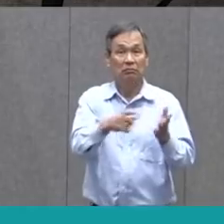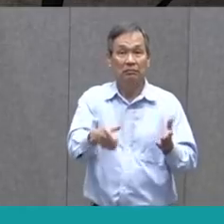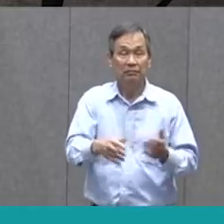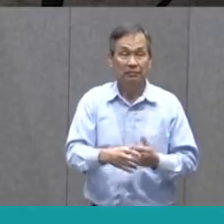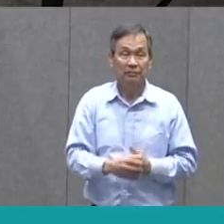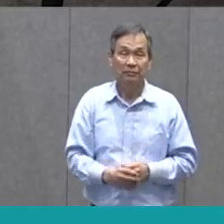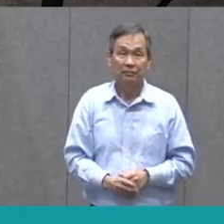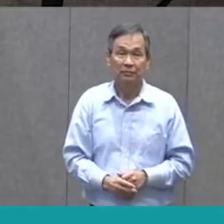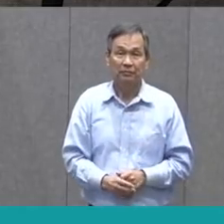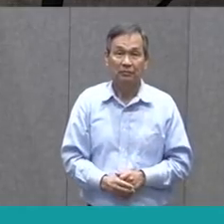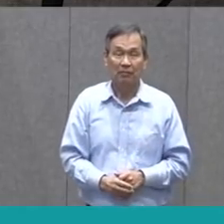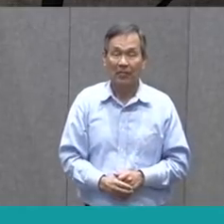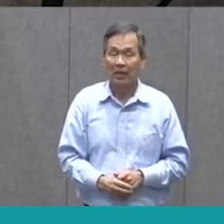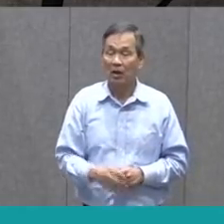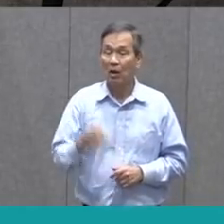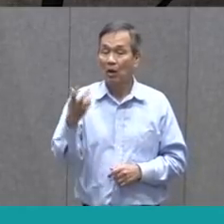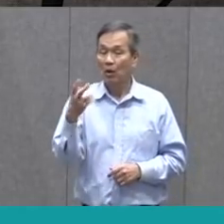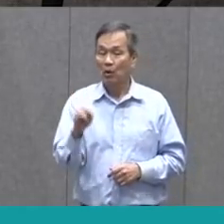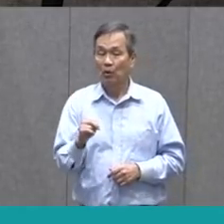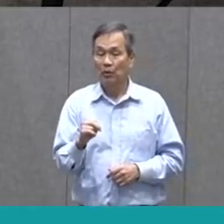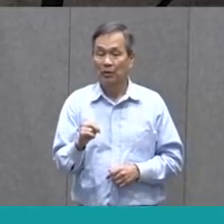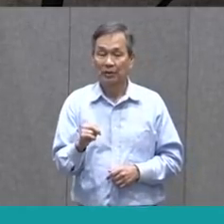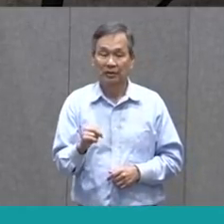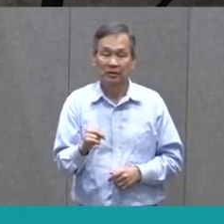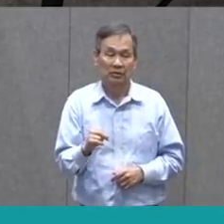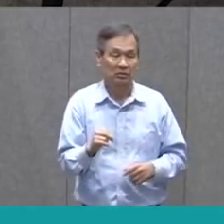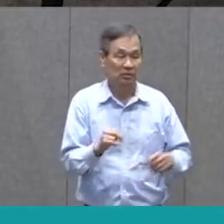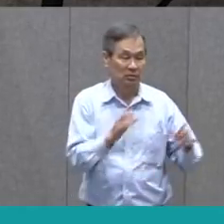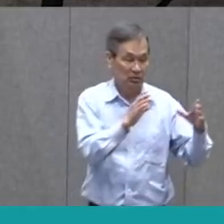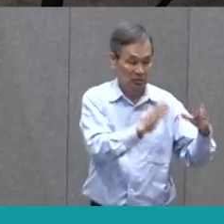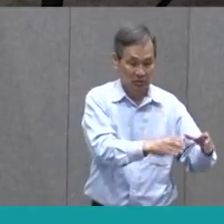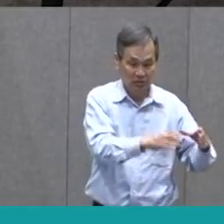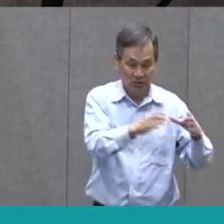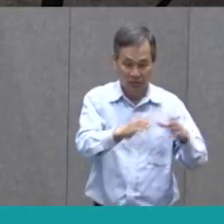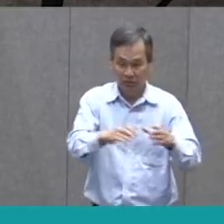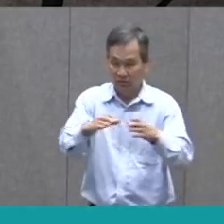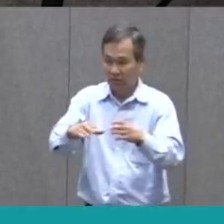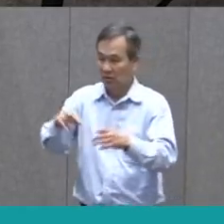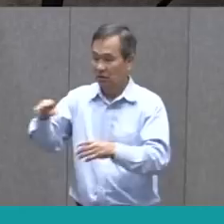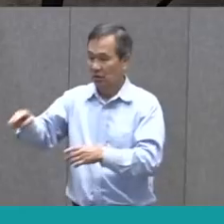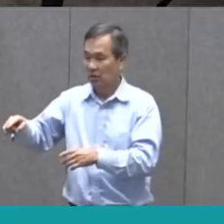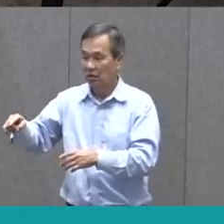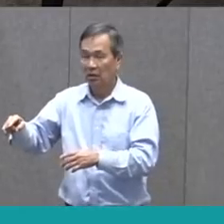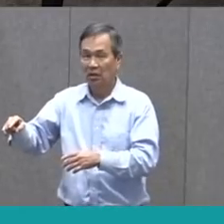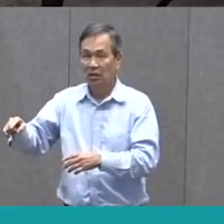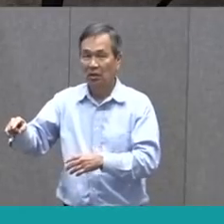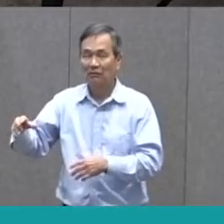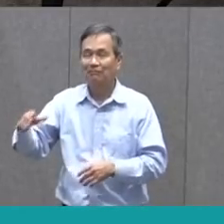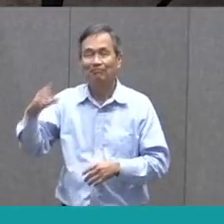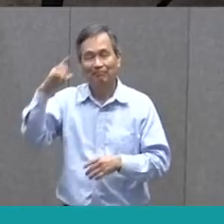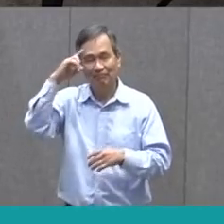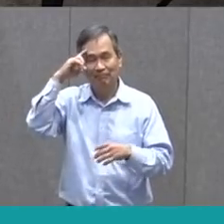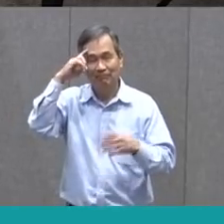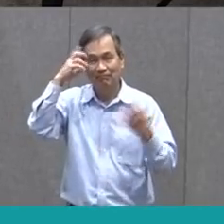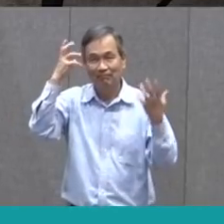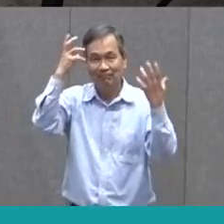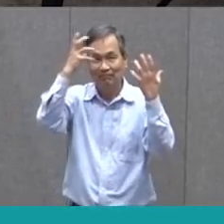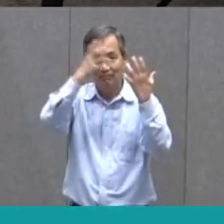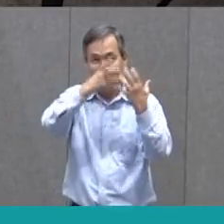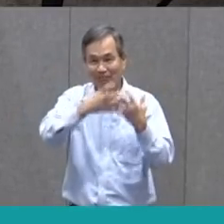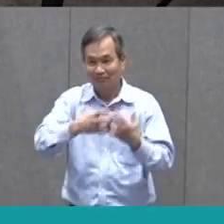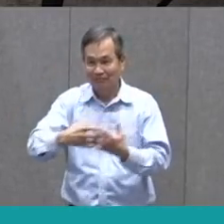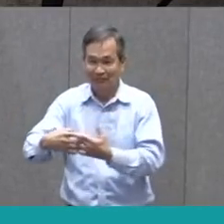By the time she reaches the end of the trail, she finally knows how to make the